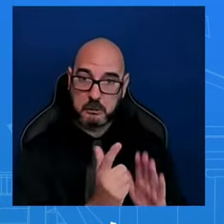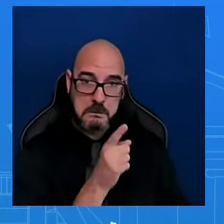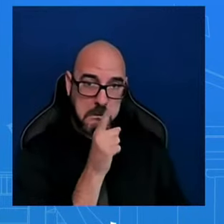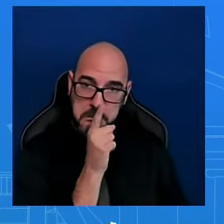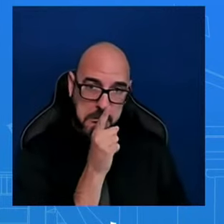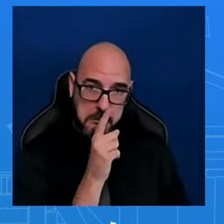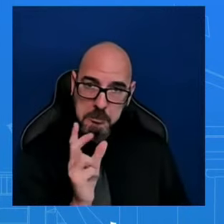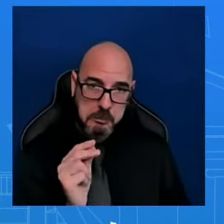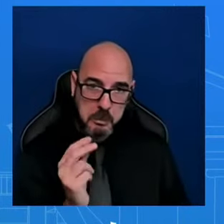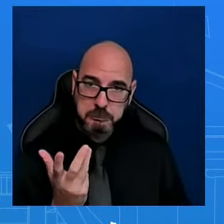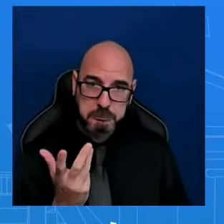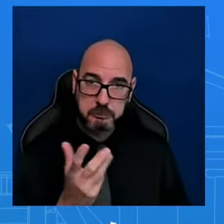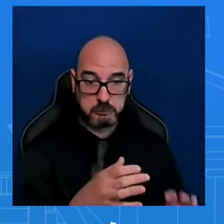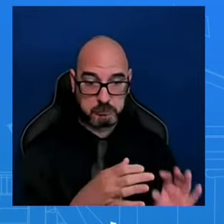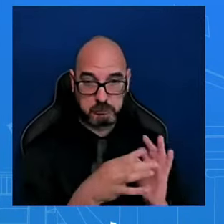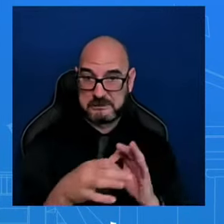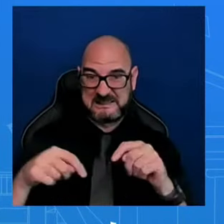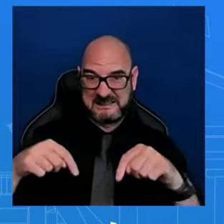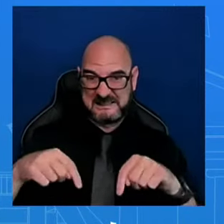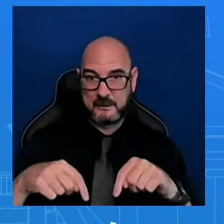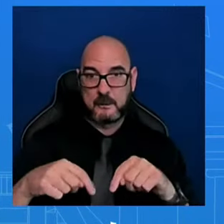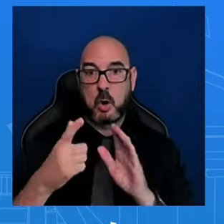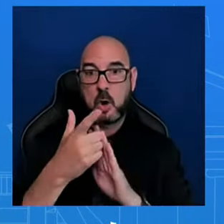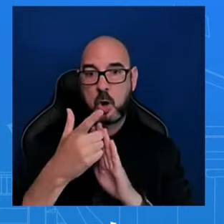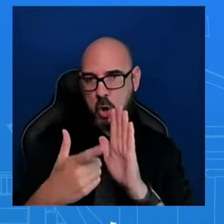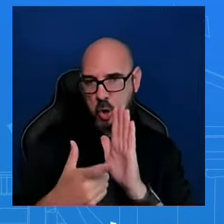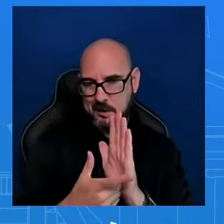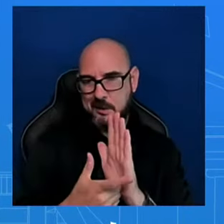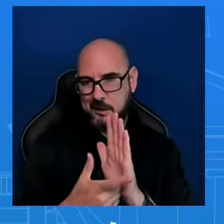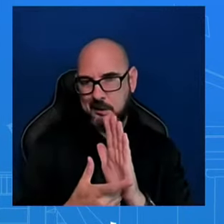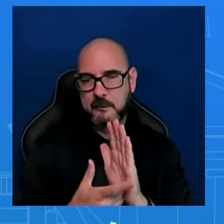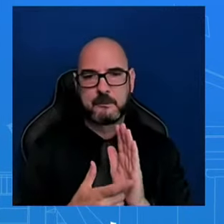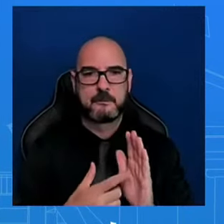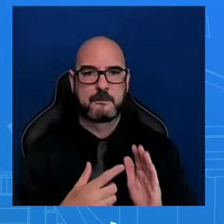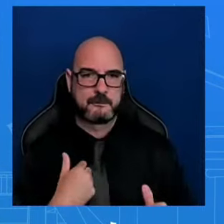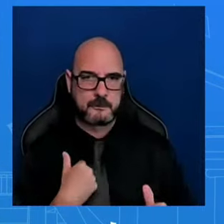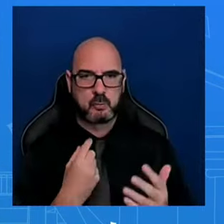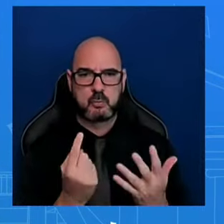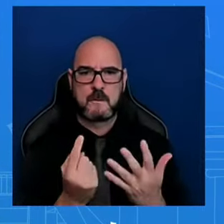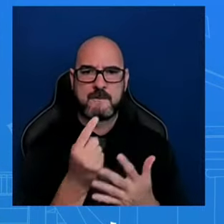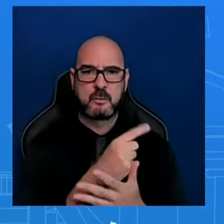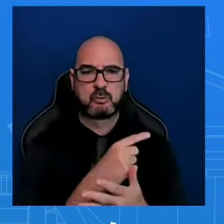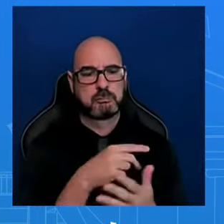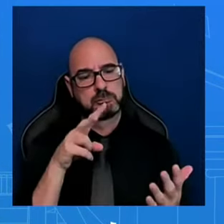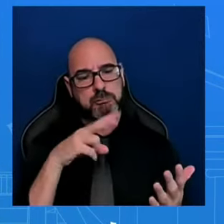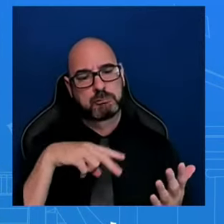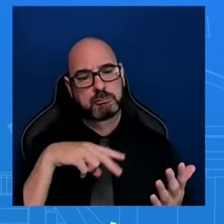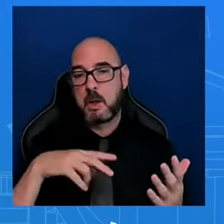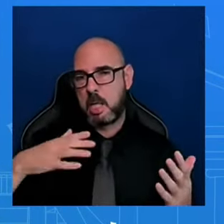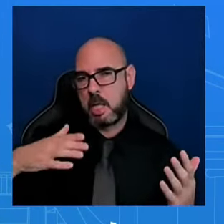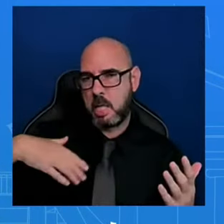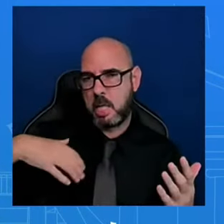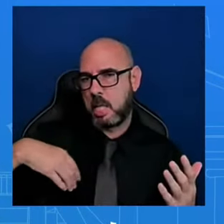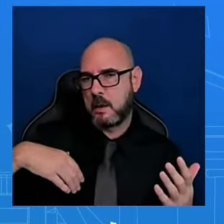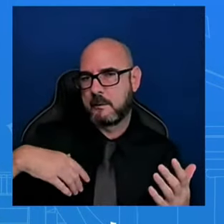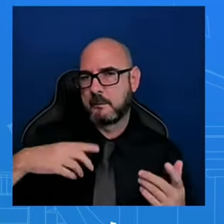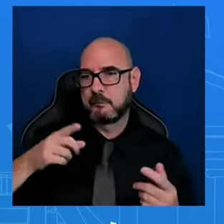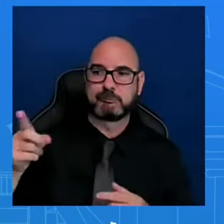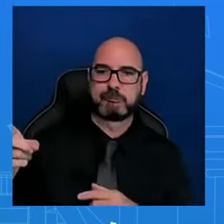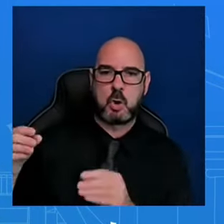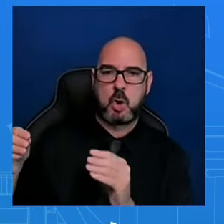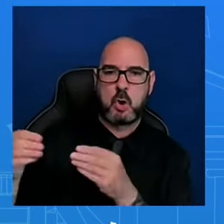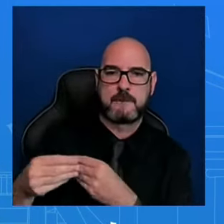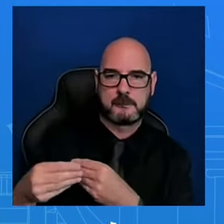legislation, I haven't reviewed it. We'd have to talk to our Office of Leg Affairs on that particular legislation. But I do want to say